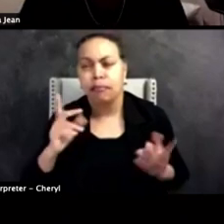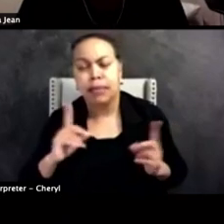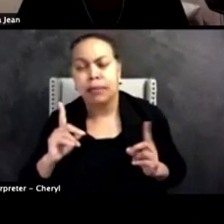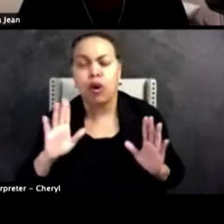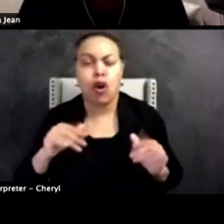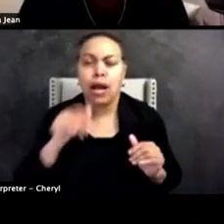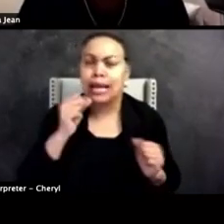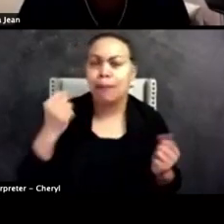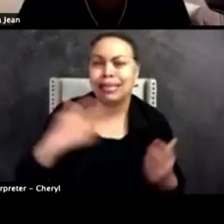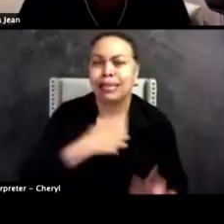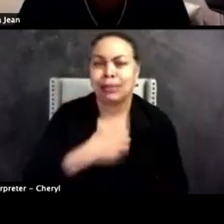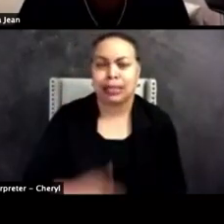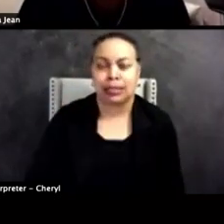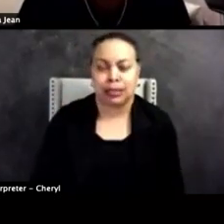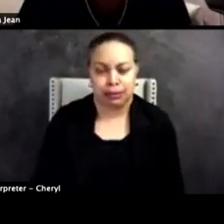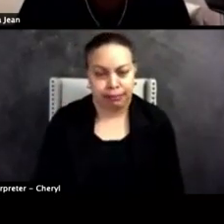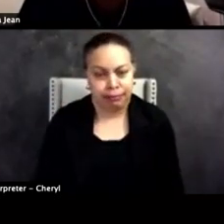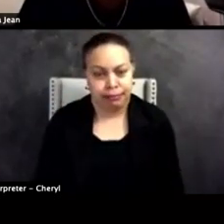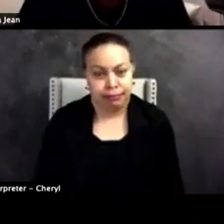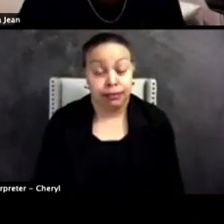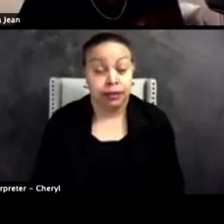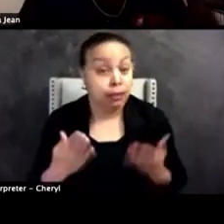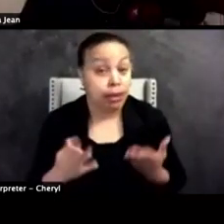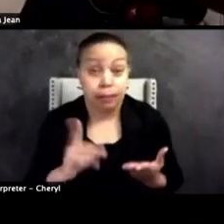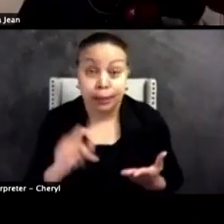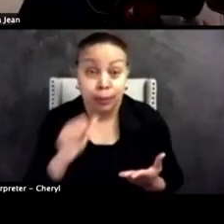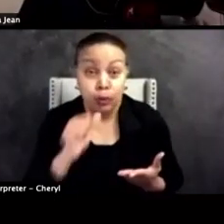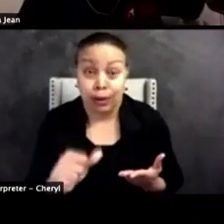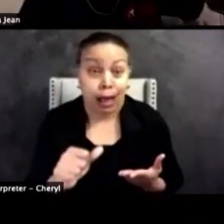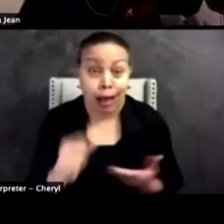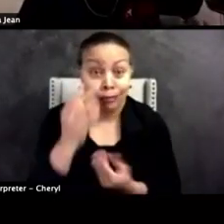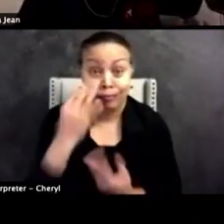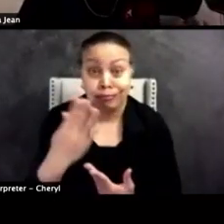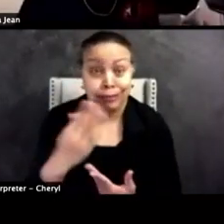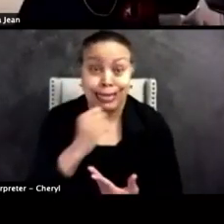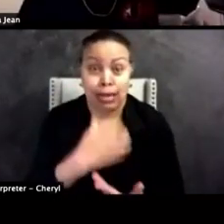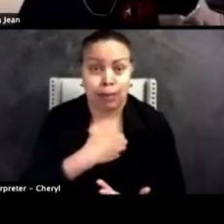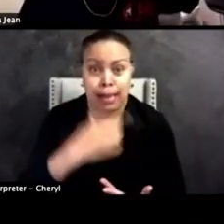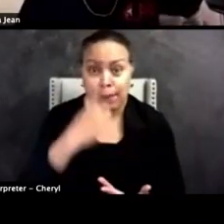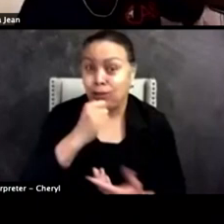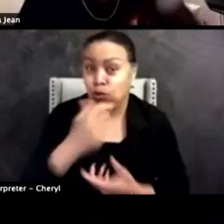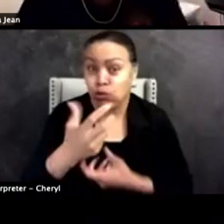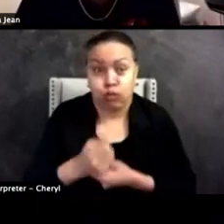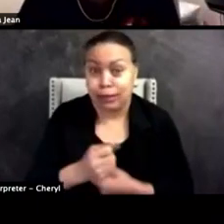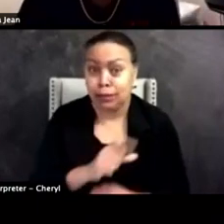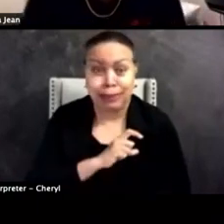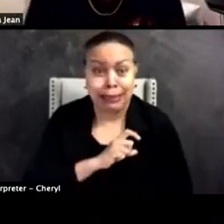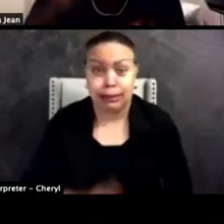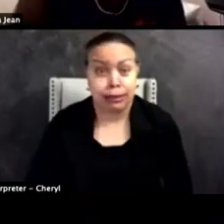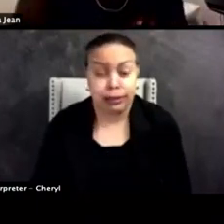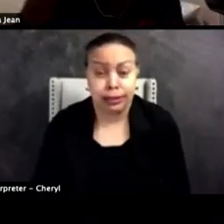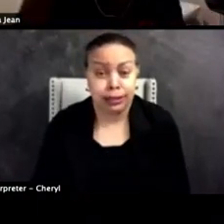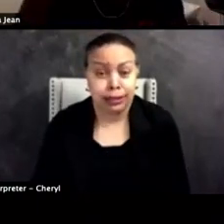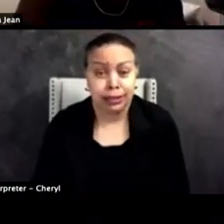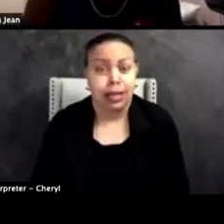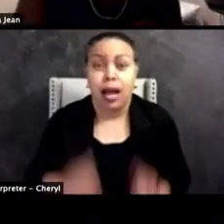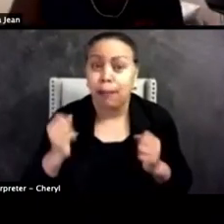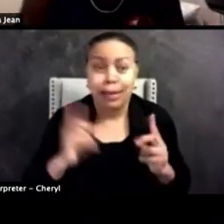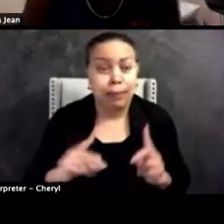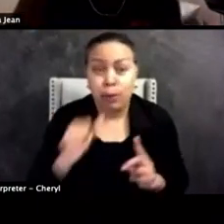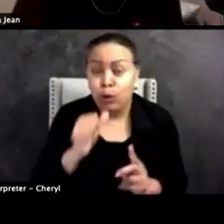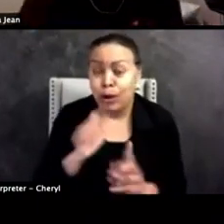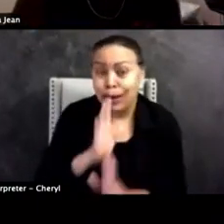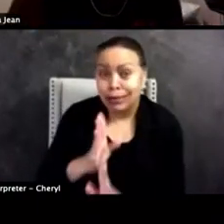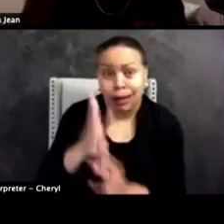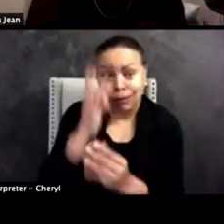have that many complaints, cetera, right? Maybe people are just not complaining because they don't trust the police force, right? Maybe people are not speaking up